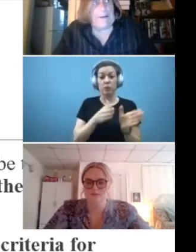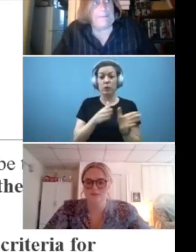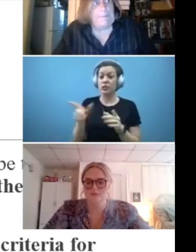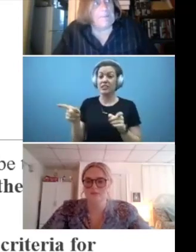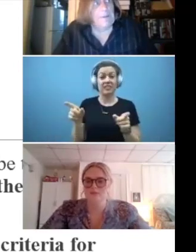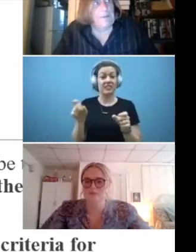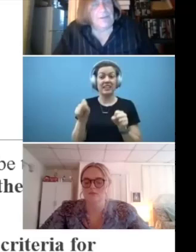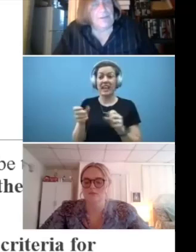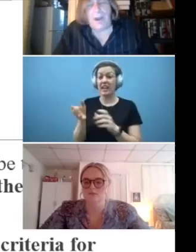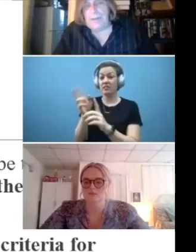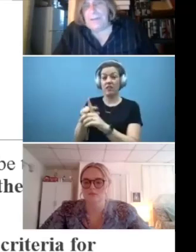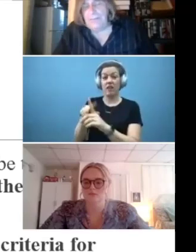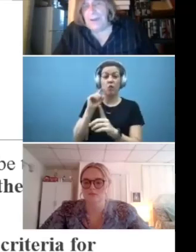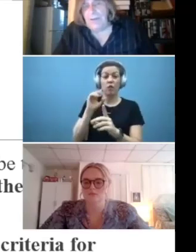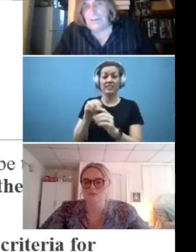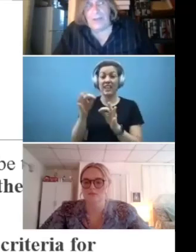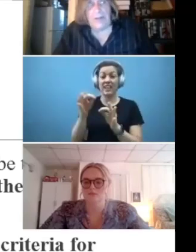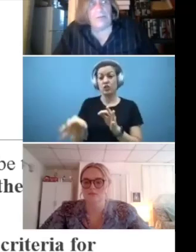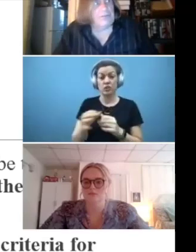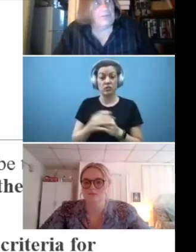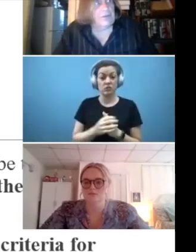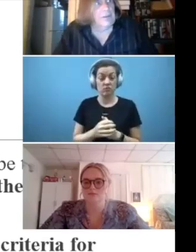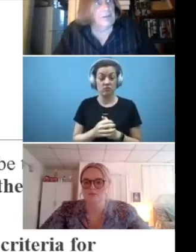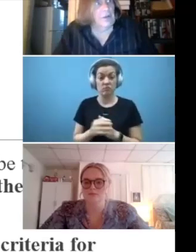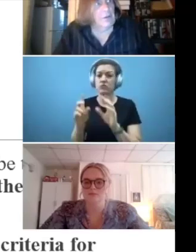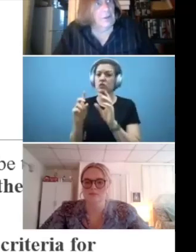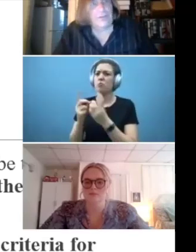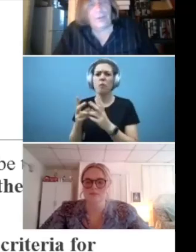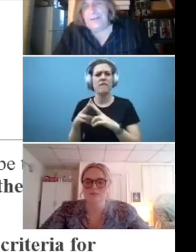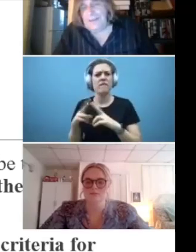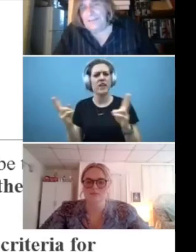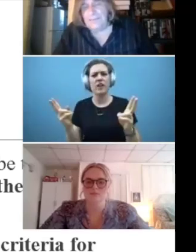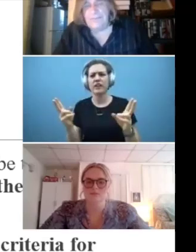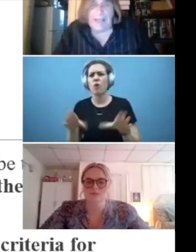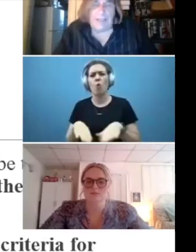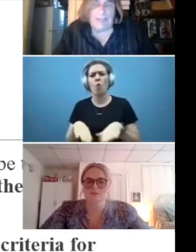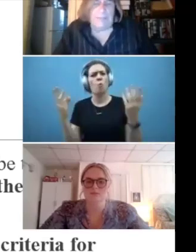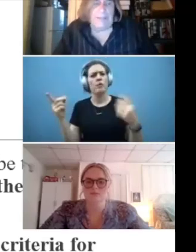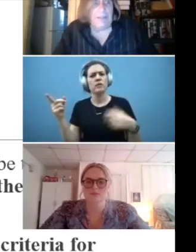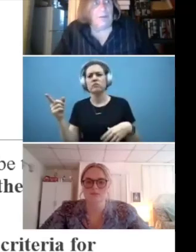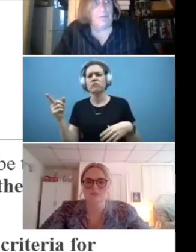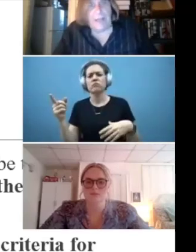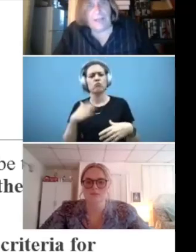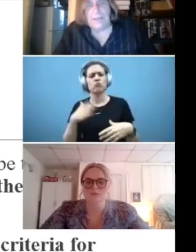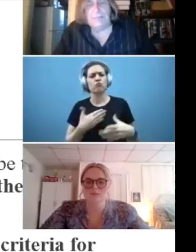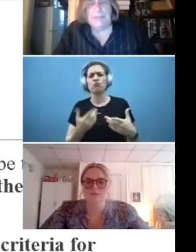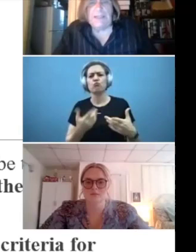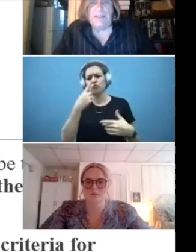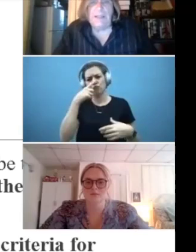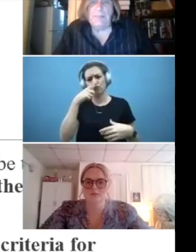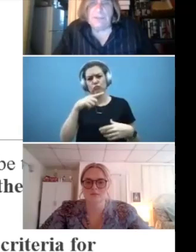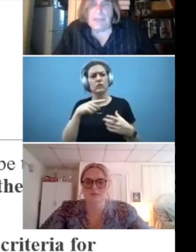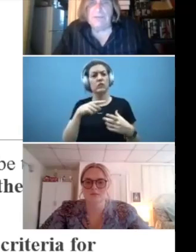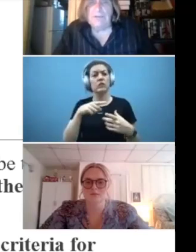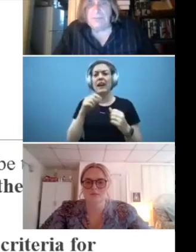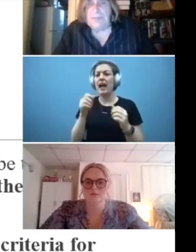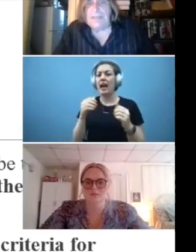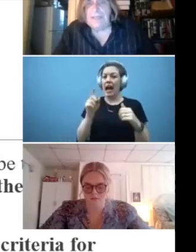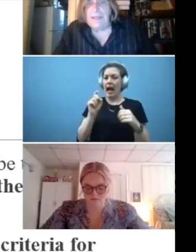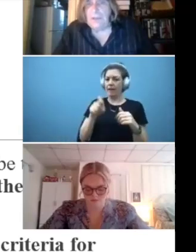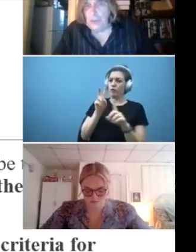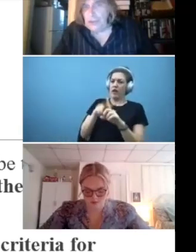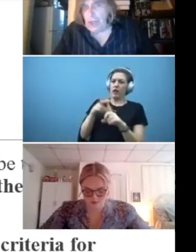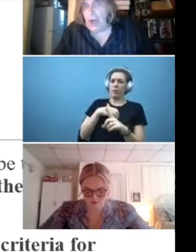Um, the department is very generous. You know, you have so many days to file an appeal or file a complaint, but generally